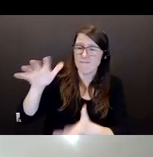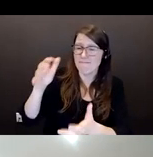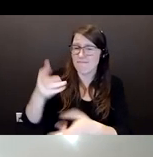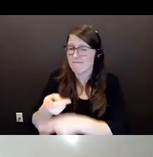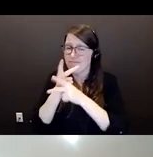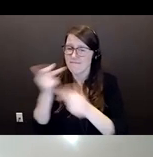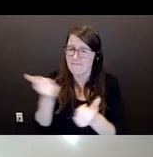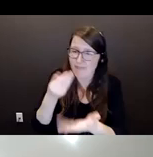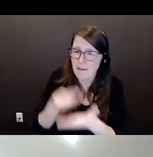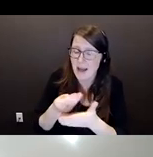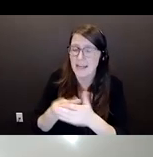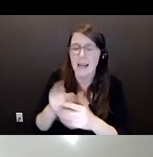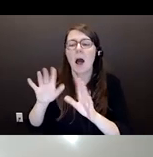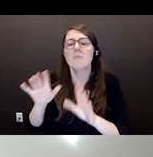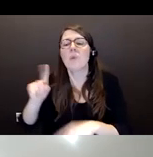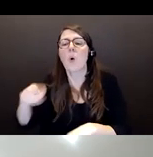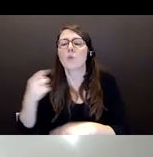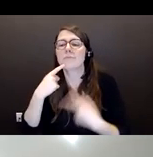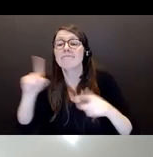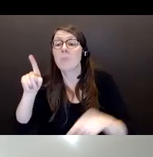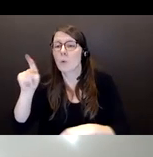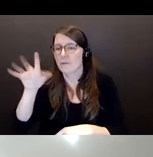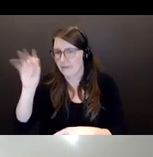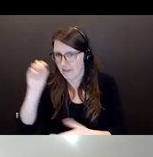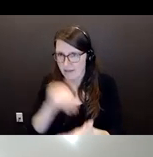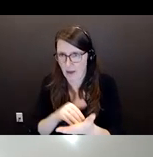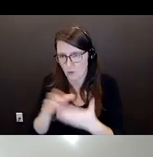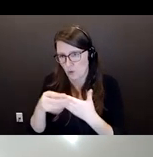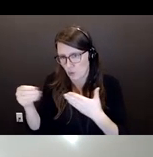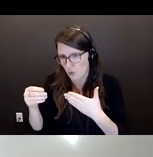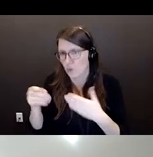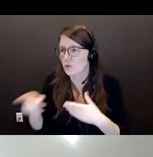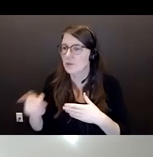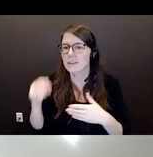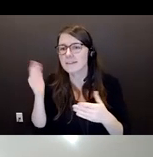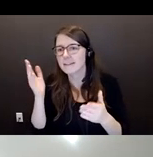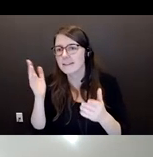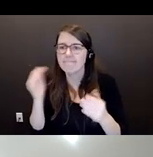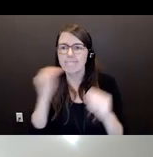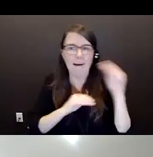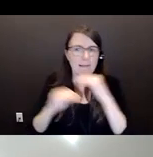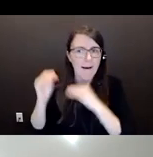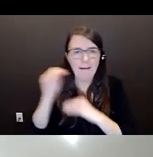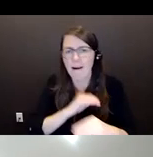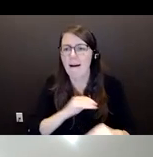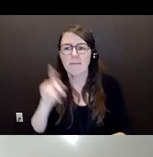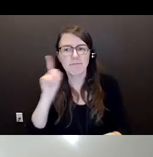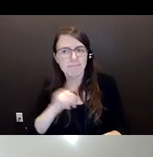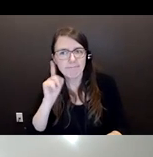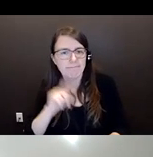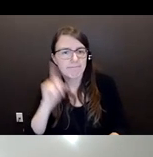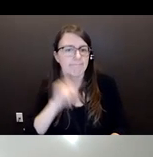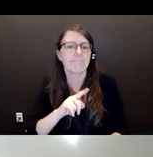And it was all through deceit, lies, false pretenses. And it was that we were then able to